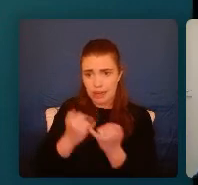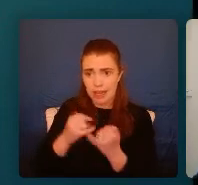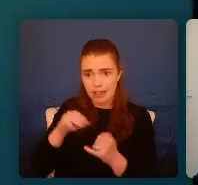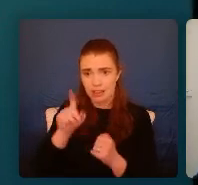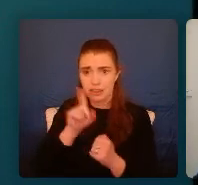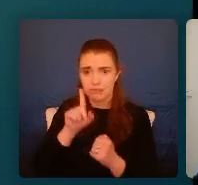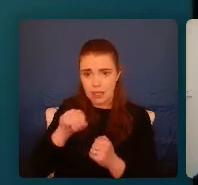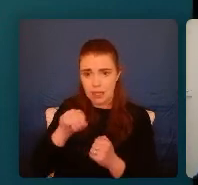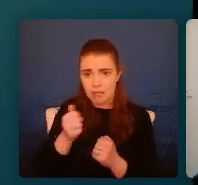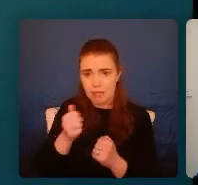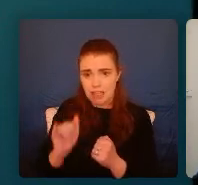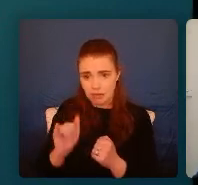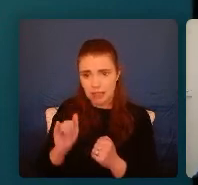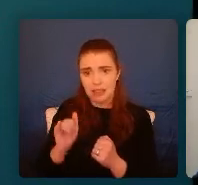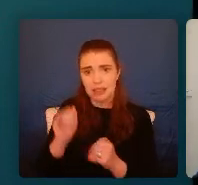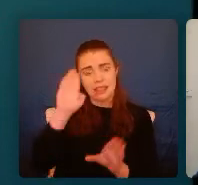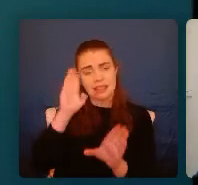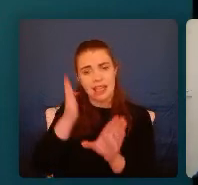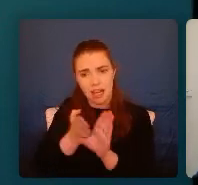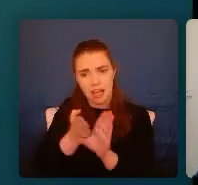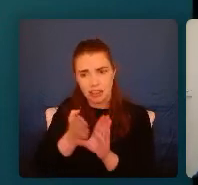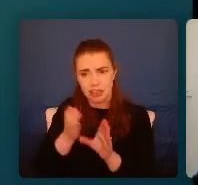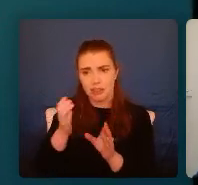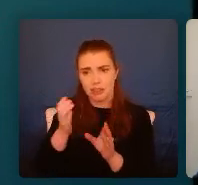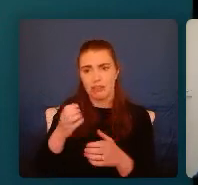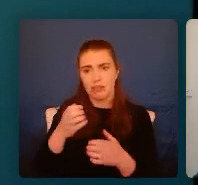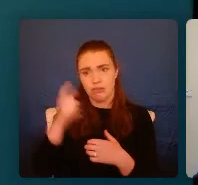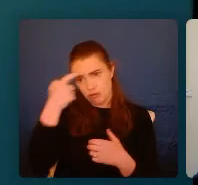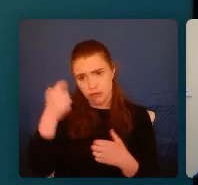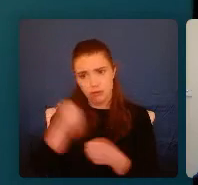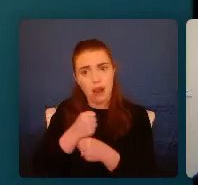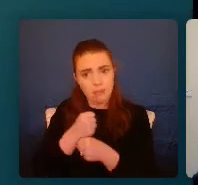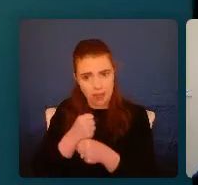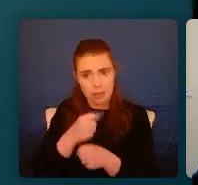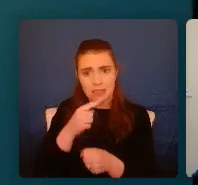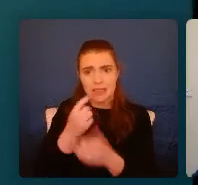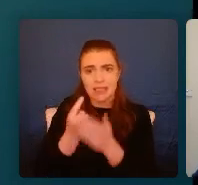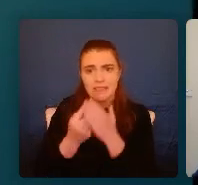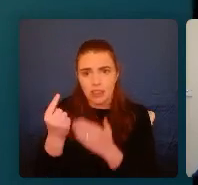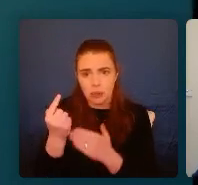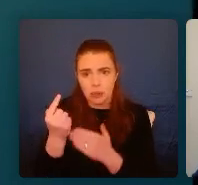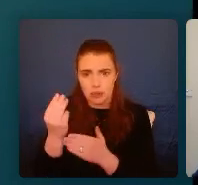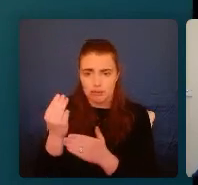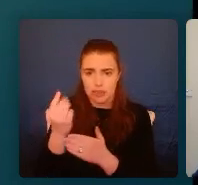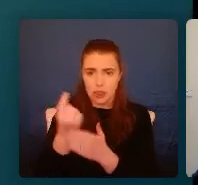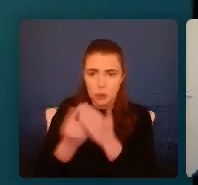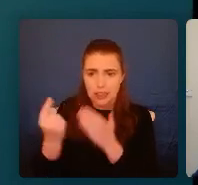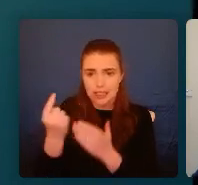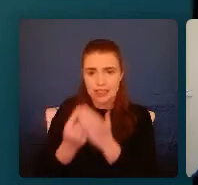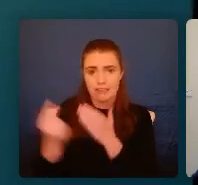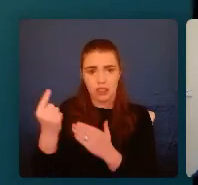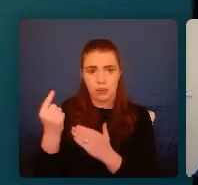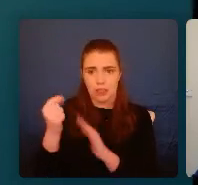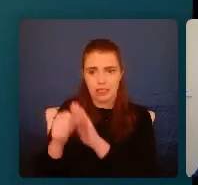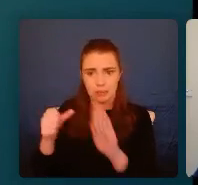psychological trauma is, is the unique individual experience. the individual piece is so important that it's individual to each person that they